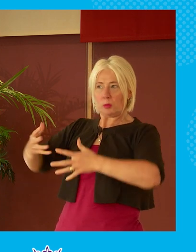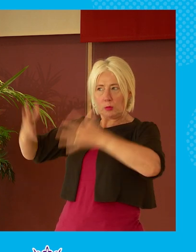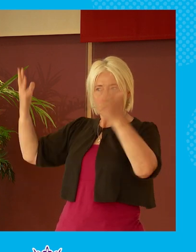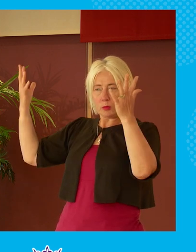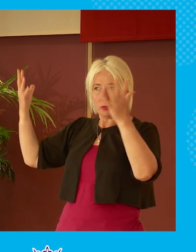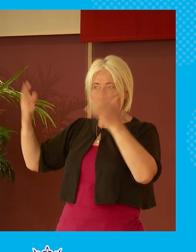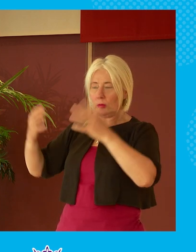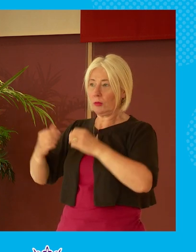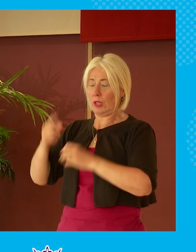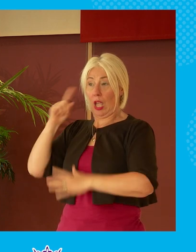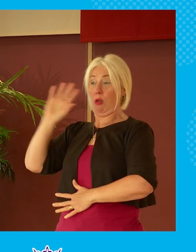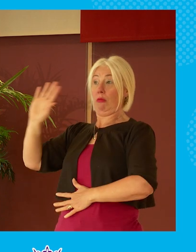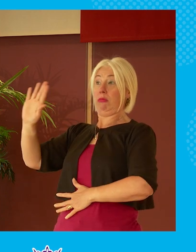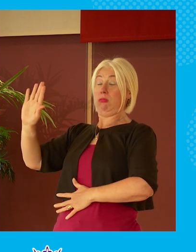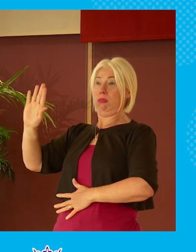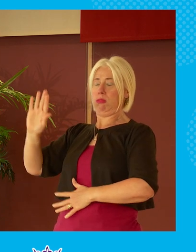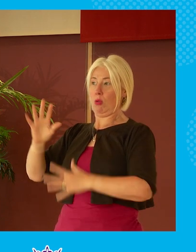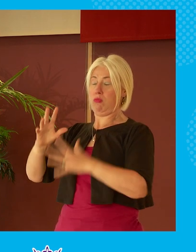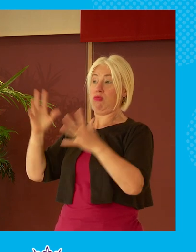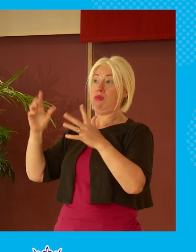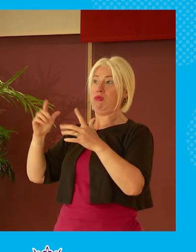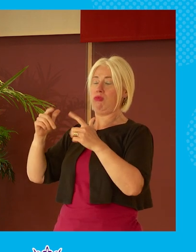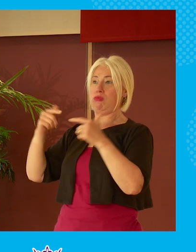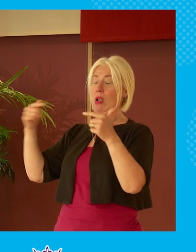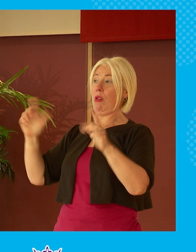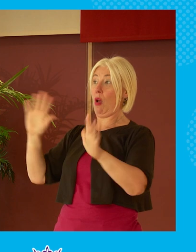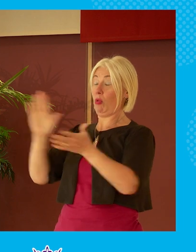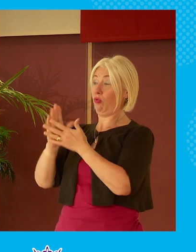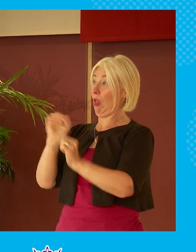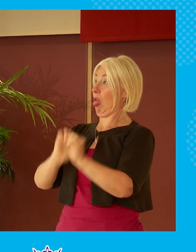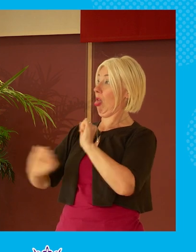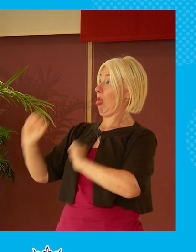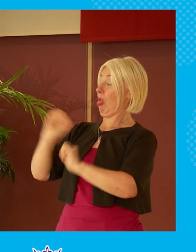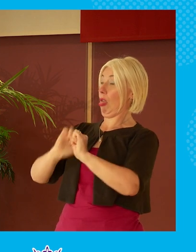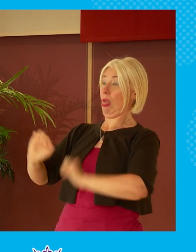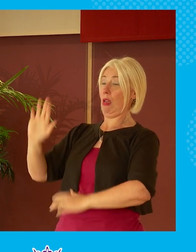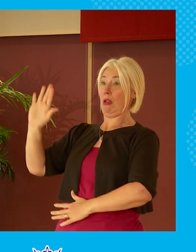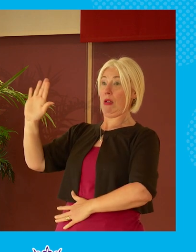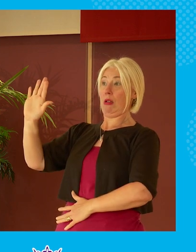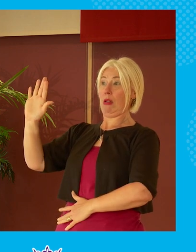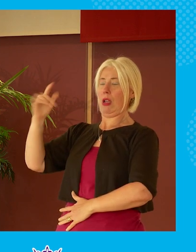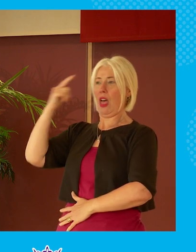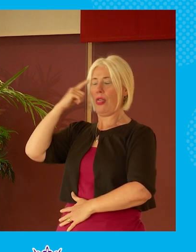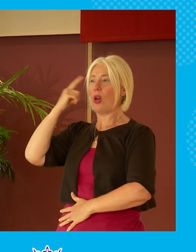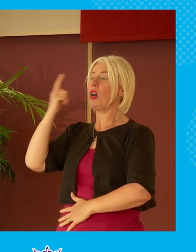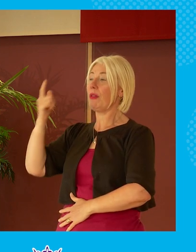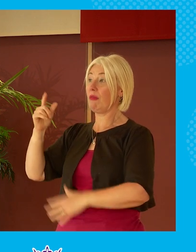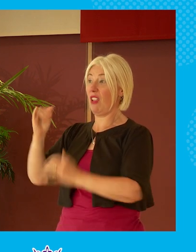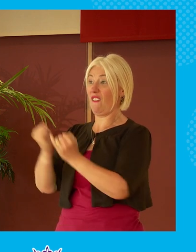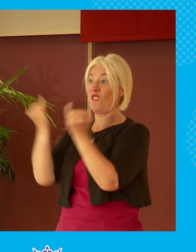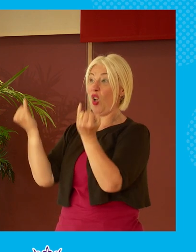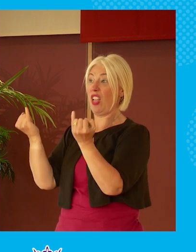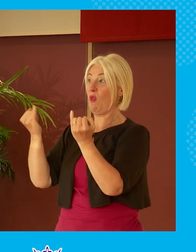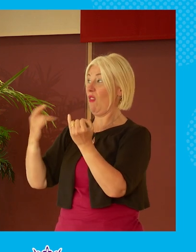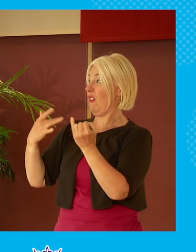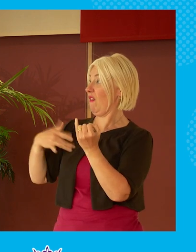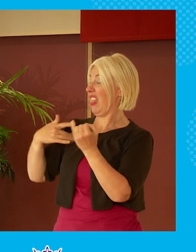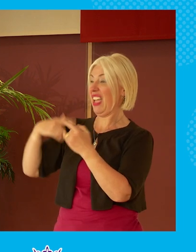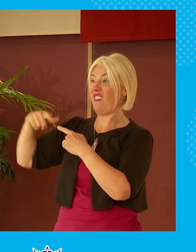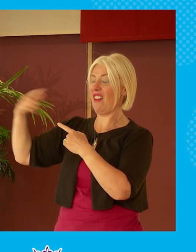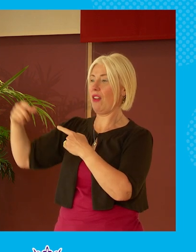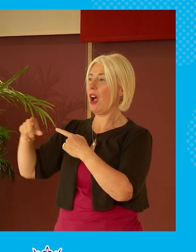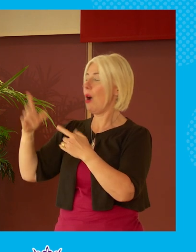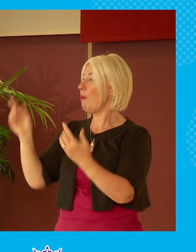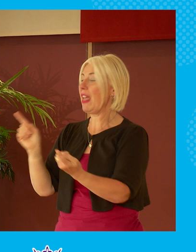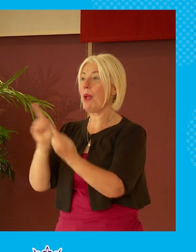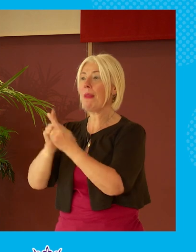very i thought quite overblown and i was really taken aback and i thought you know this is this is us falling out for life and then you meet the person something